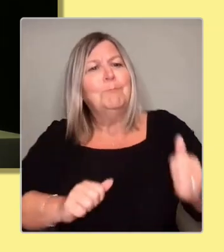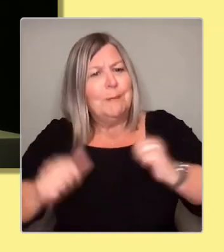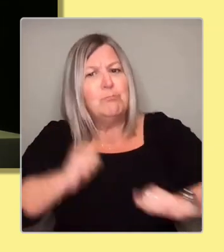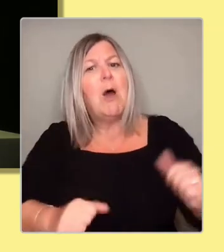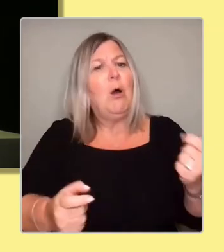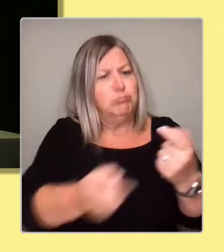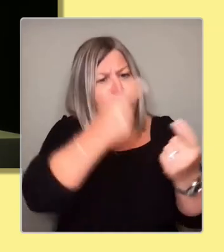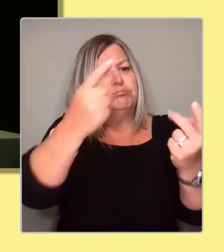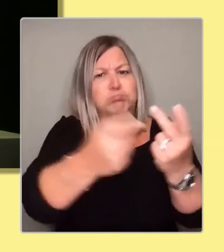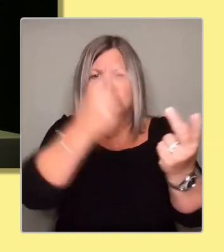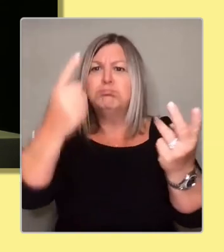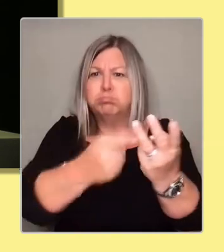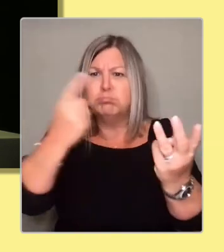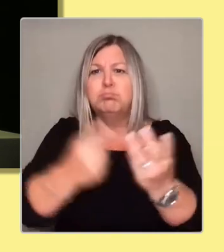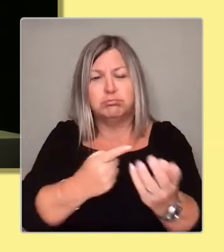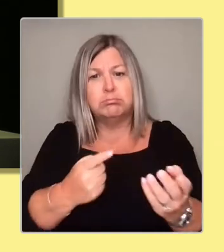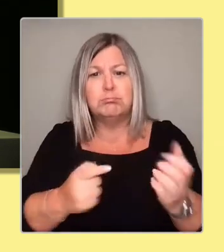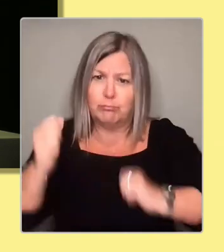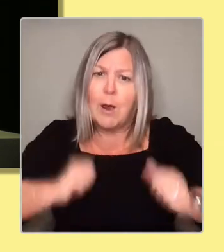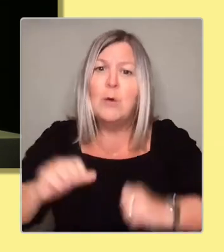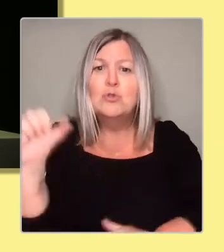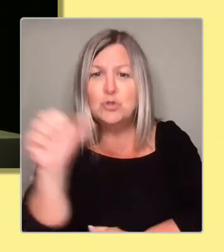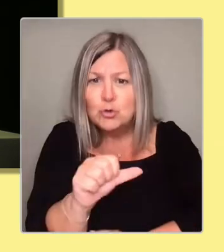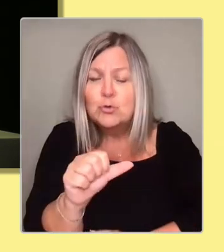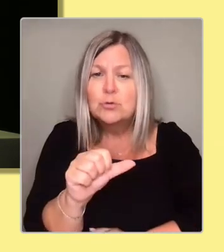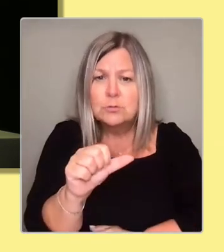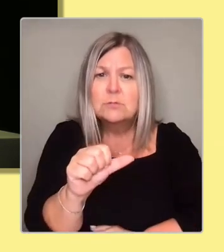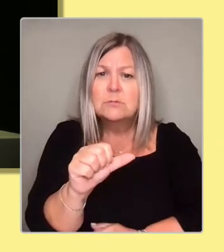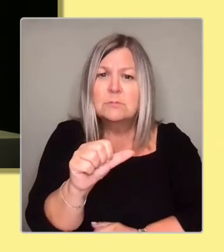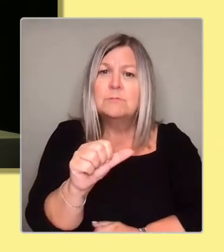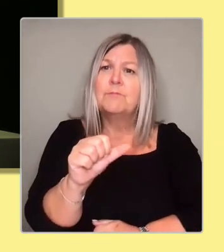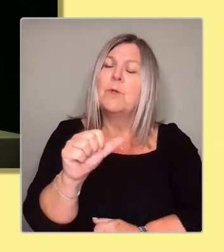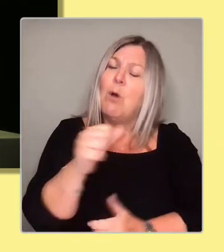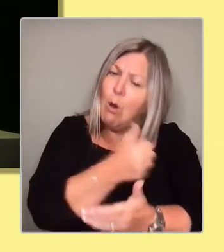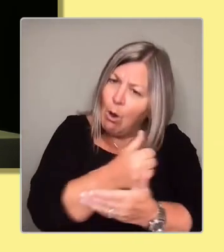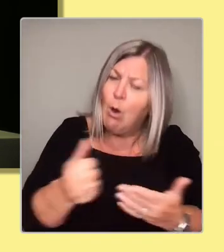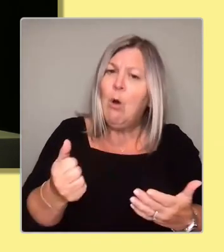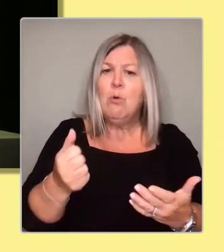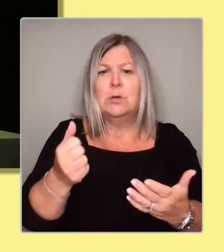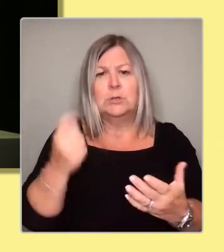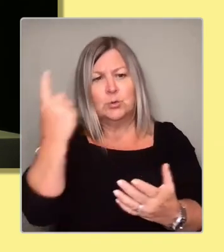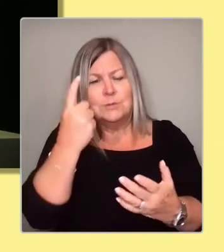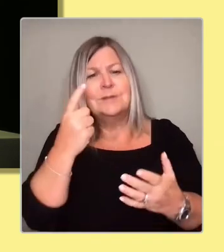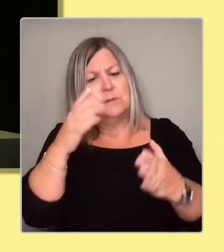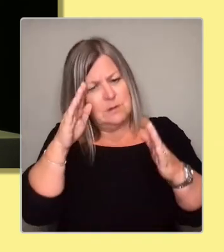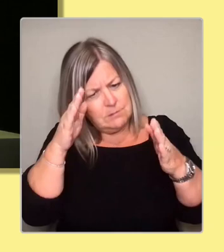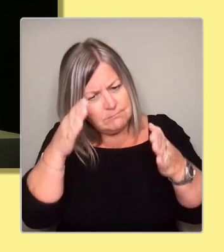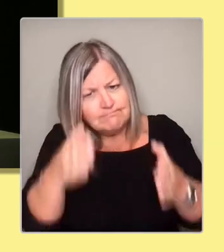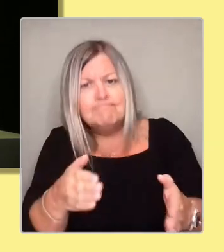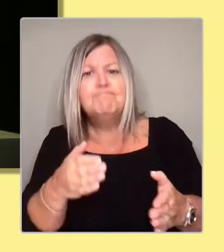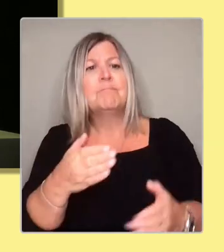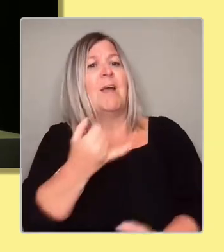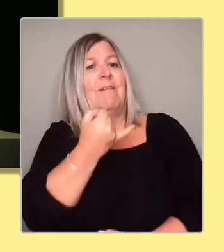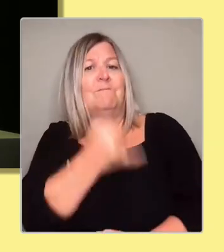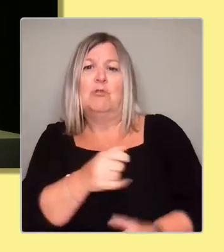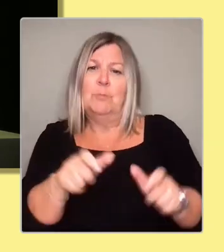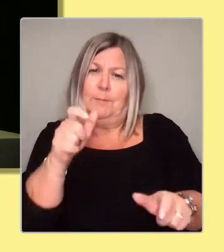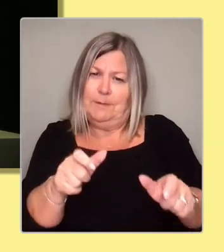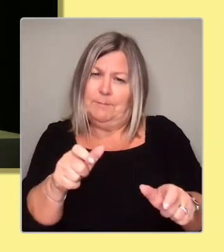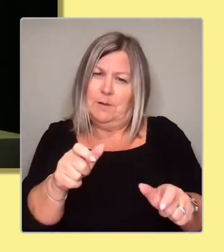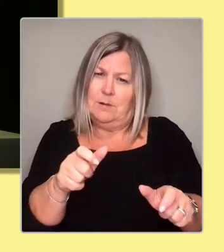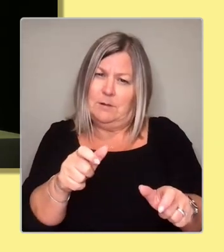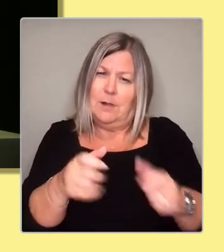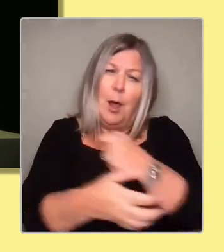we have put the most vulnerable and the poorest first. You should be proud of the legacy of Nicola